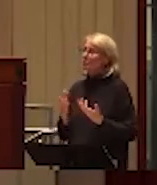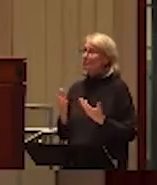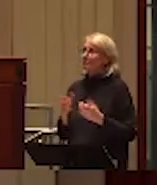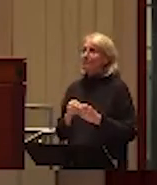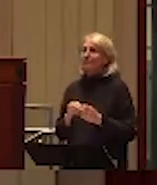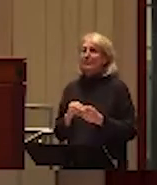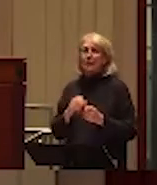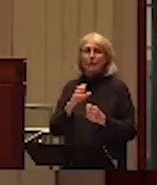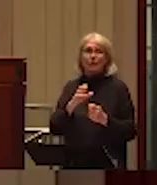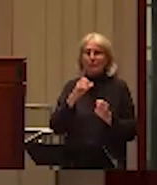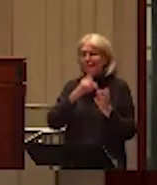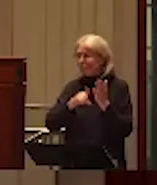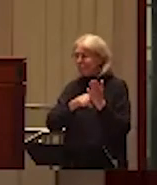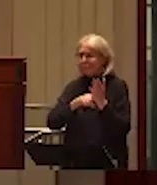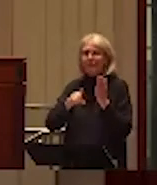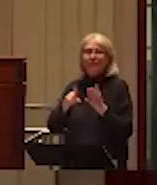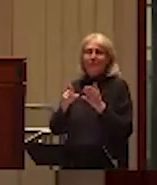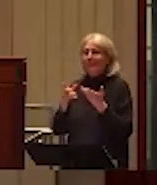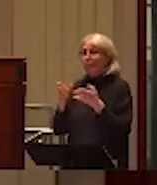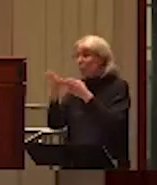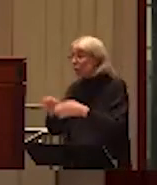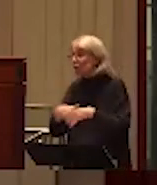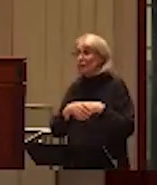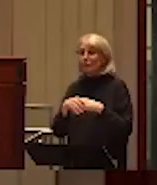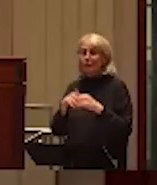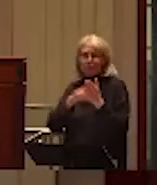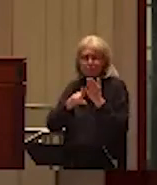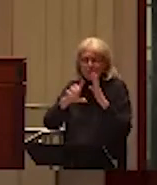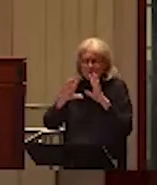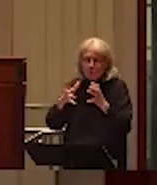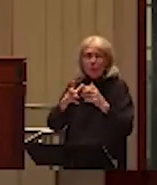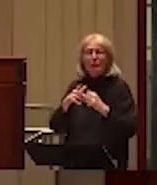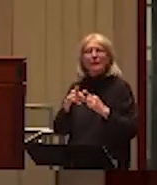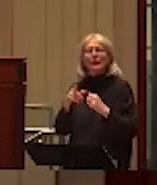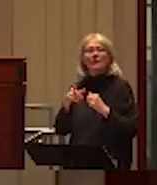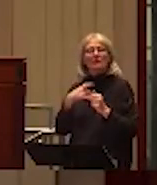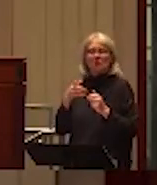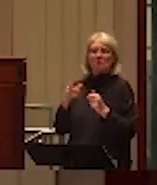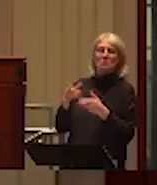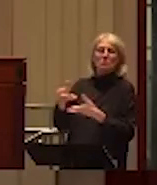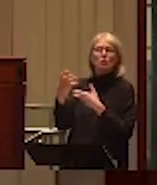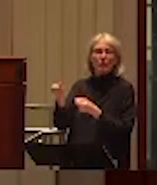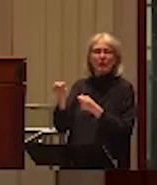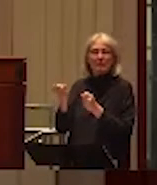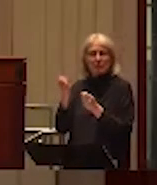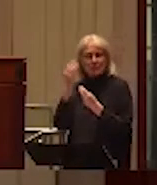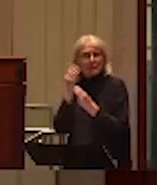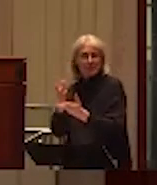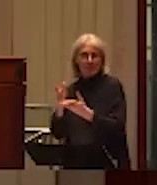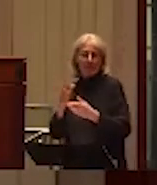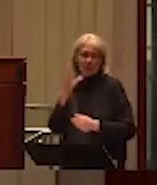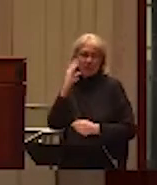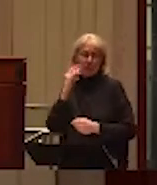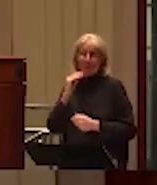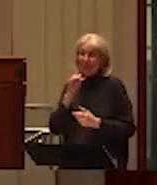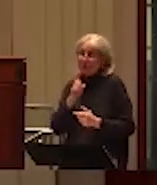that some person or some group that you can trust and tell your story to, because it is so vitally important that I know